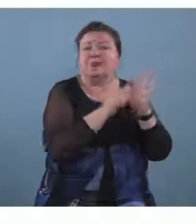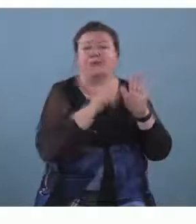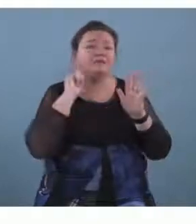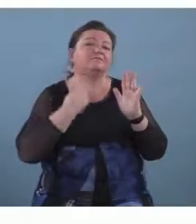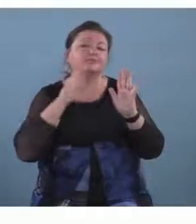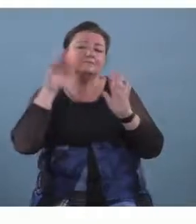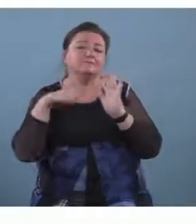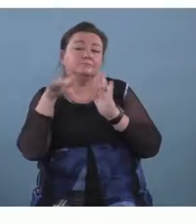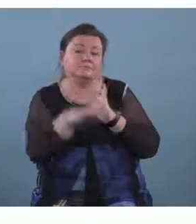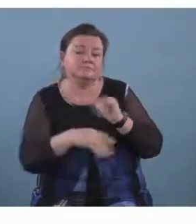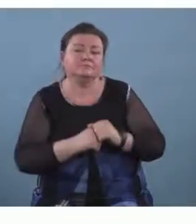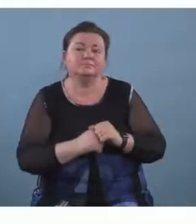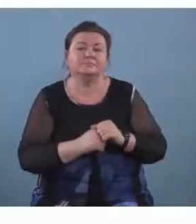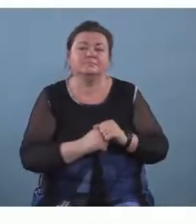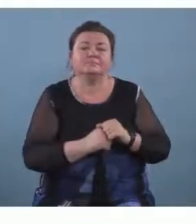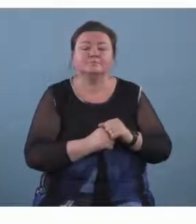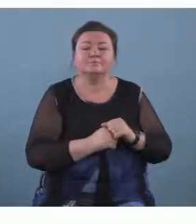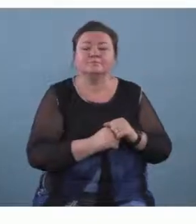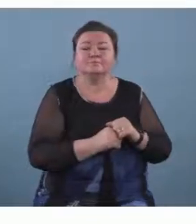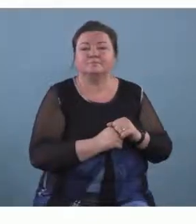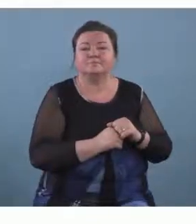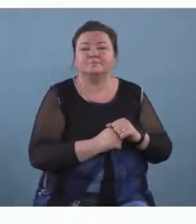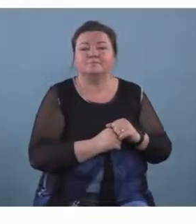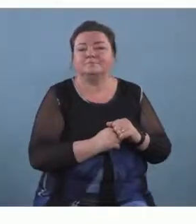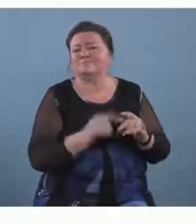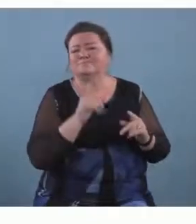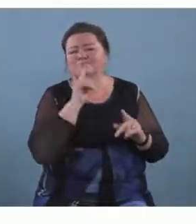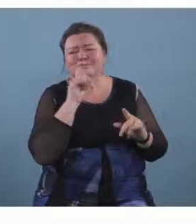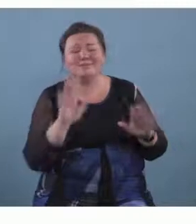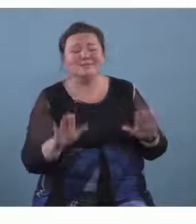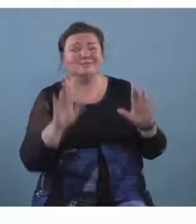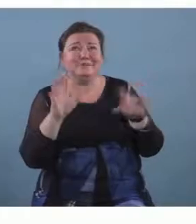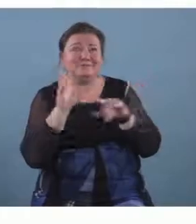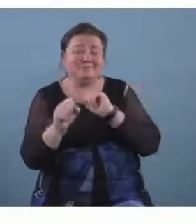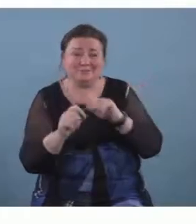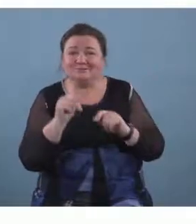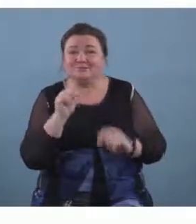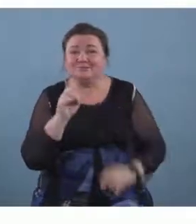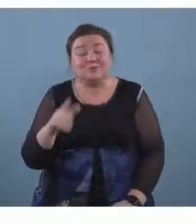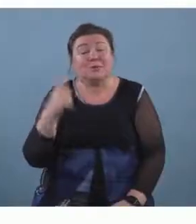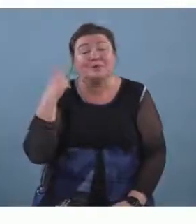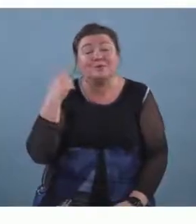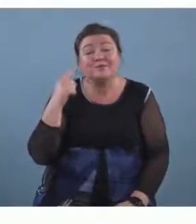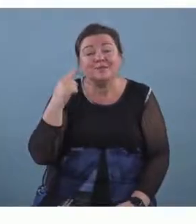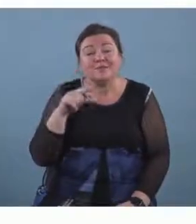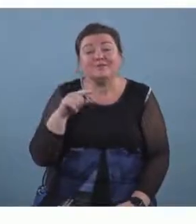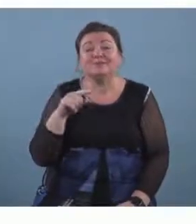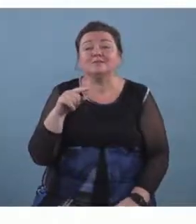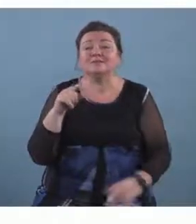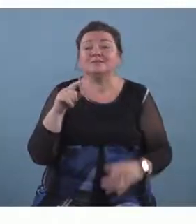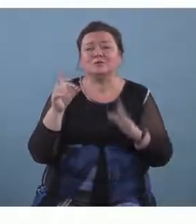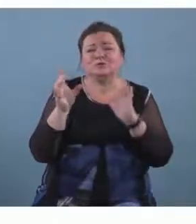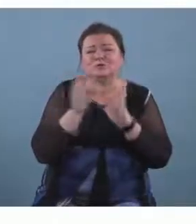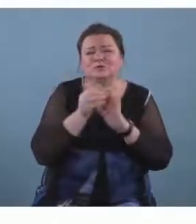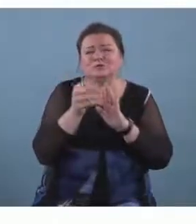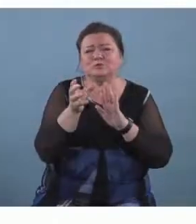um it's incredible tool um for storing sounds that you might